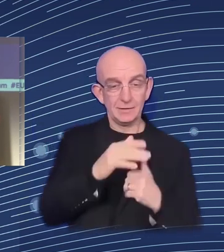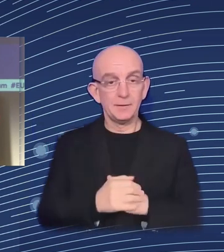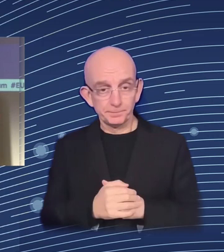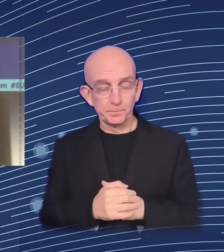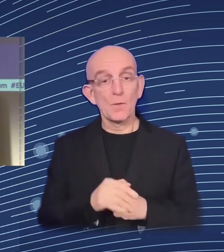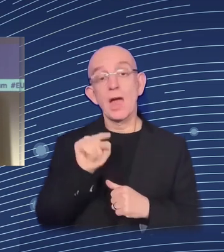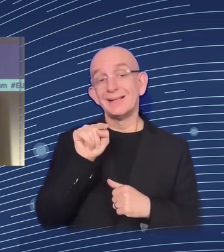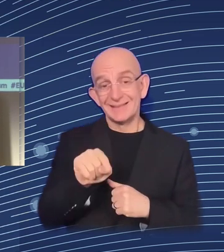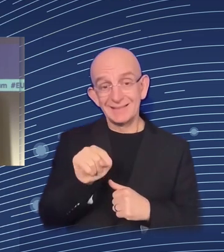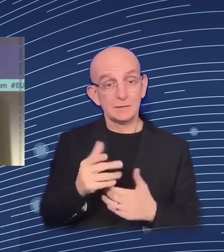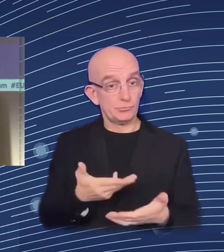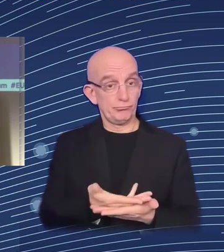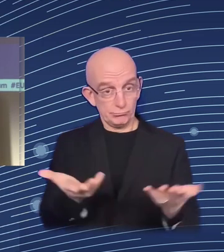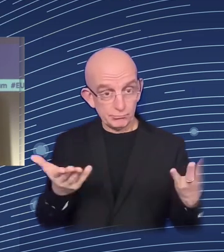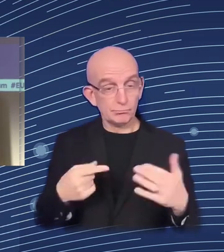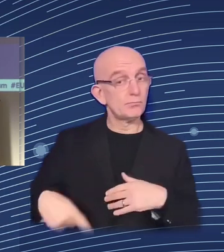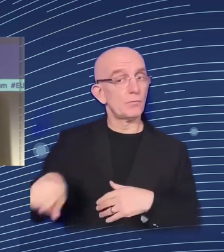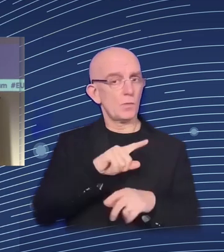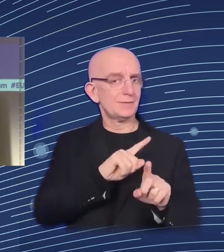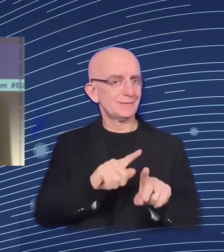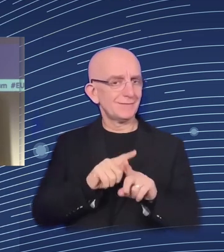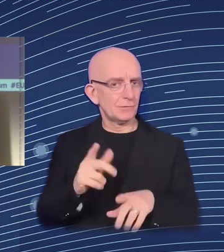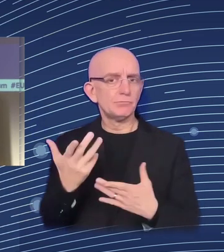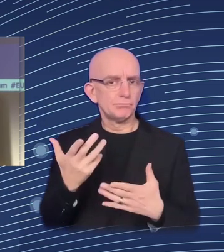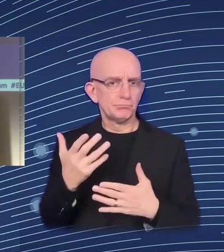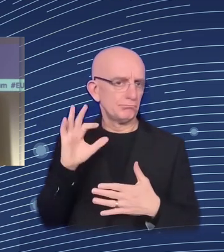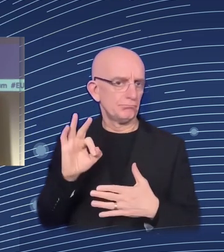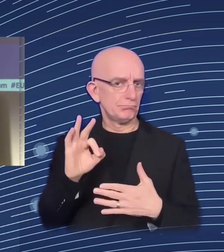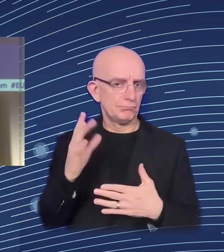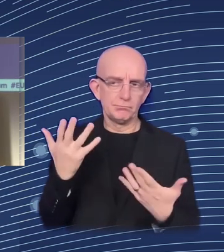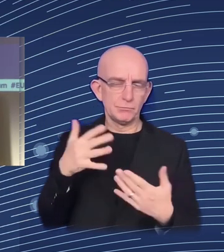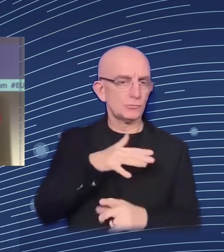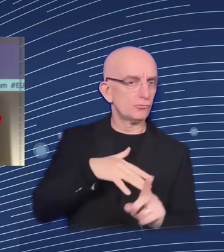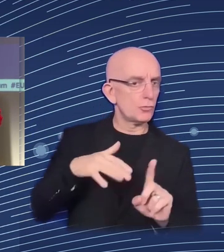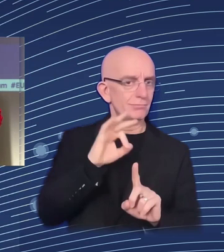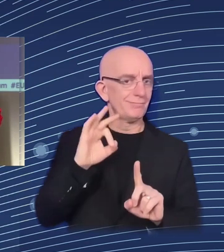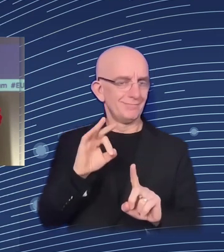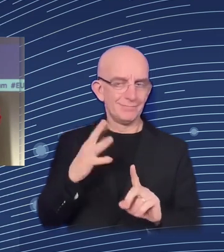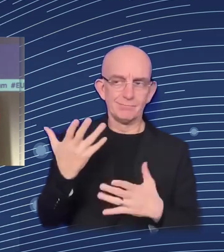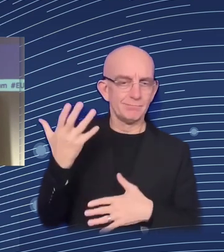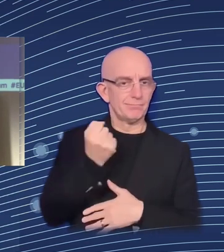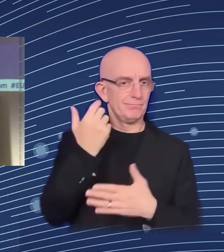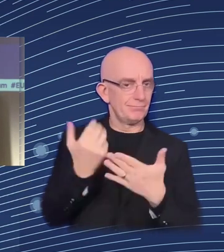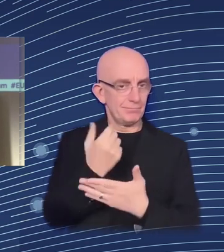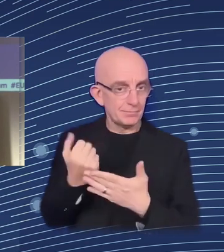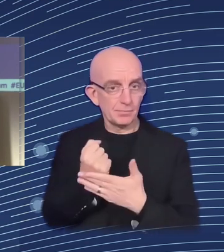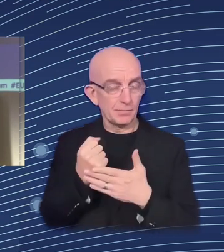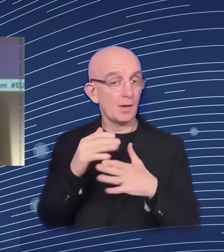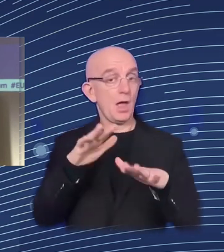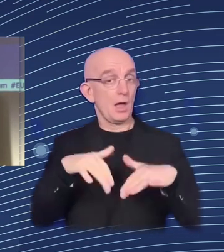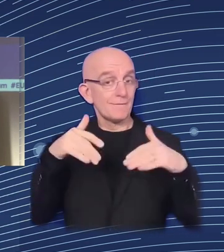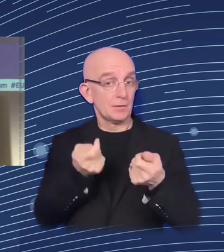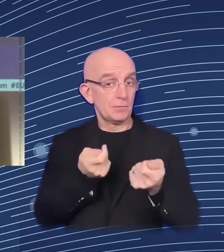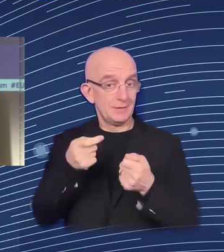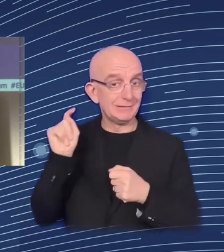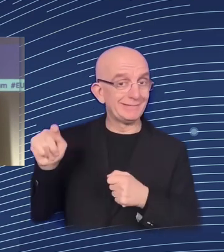accessing benefits. The purpose, of course, is to increase the take-up rates, still unclear whether this is